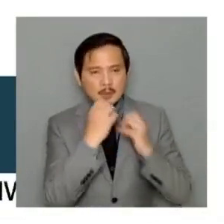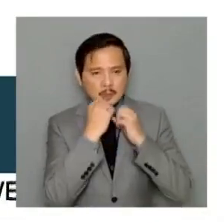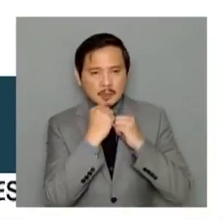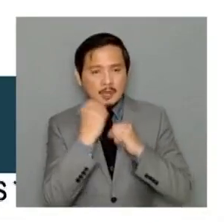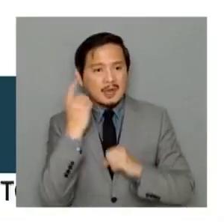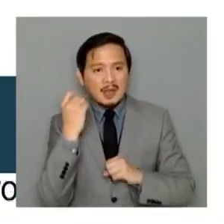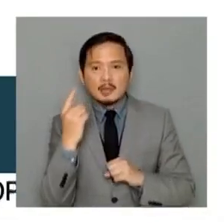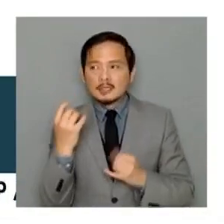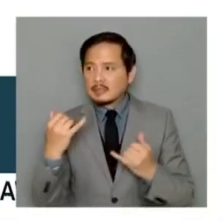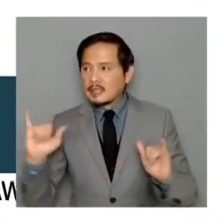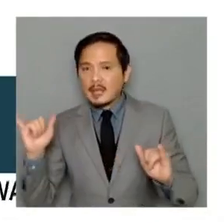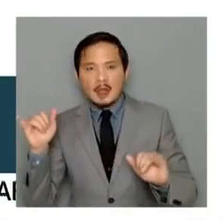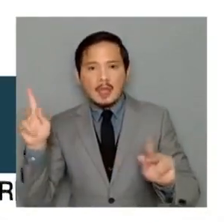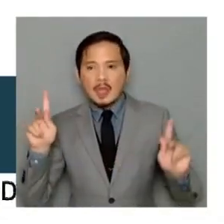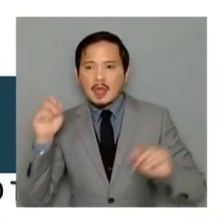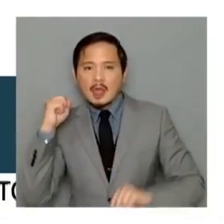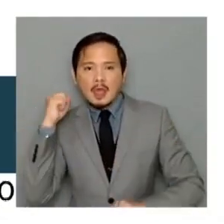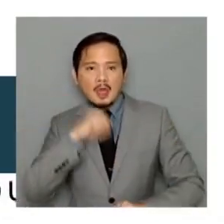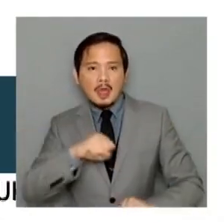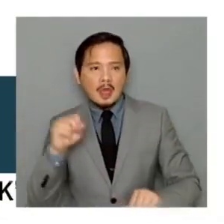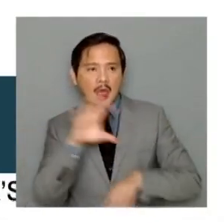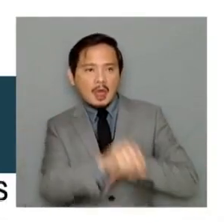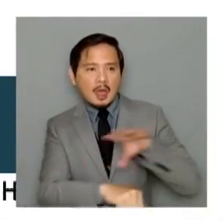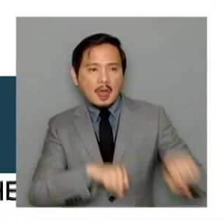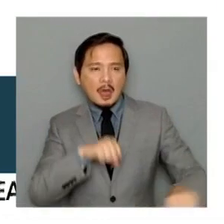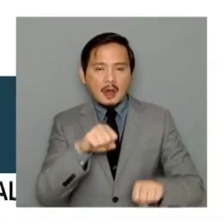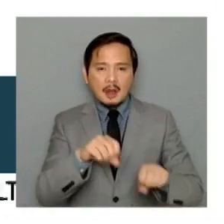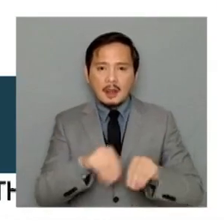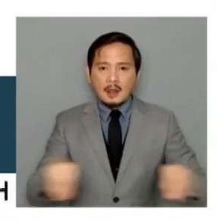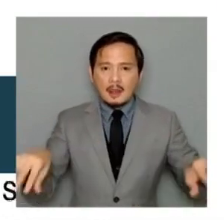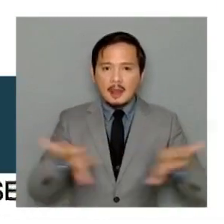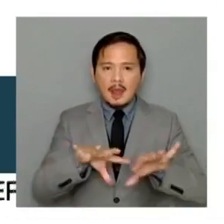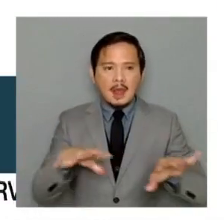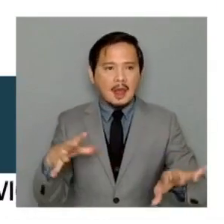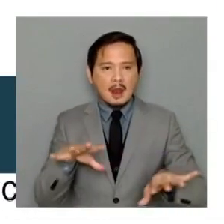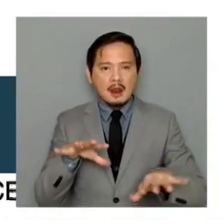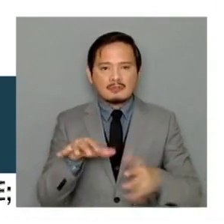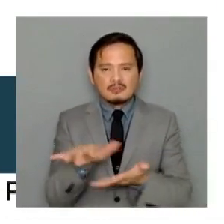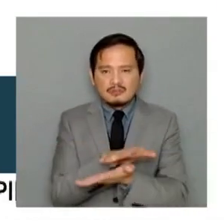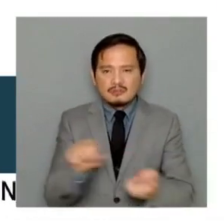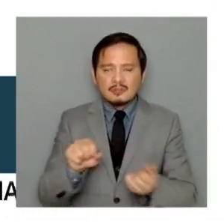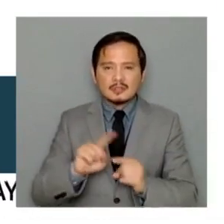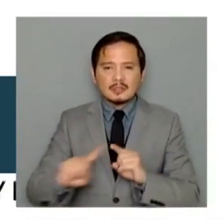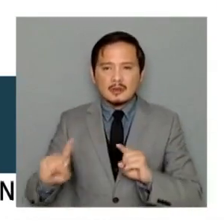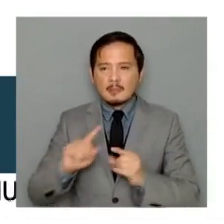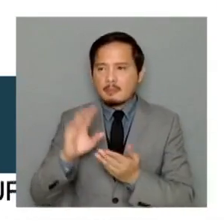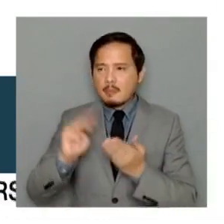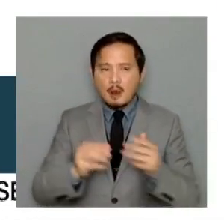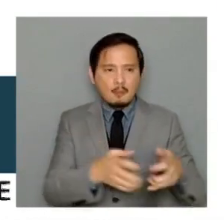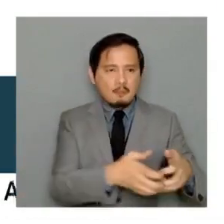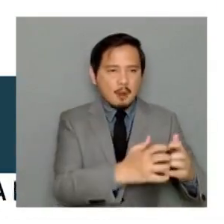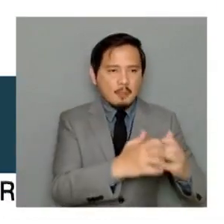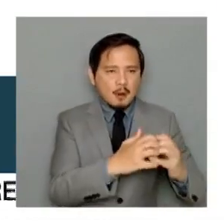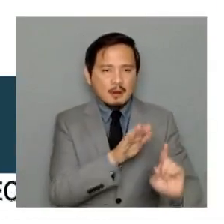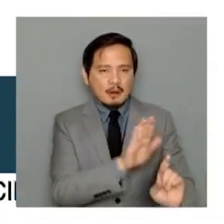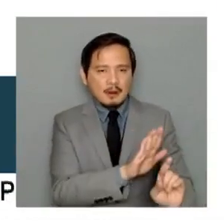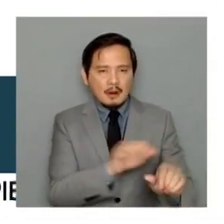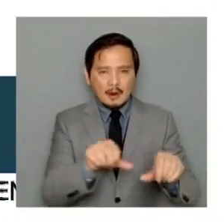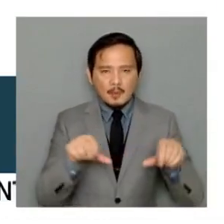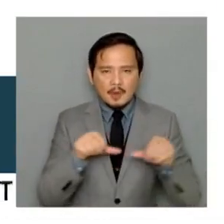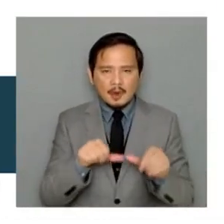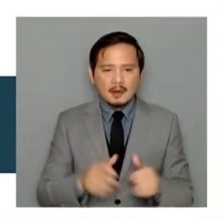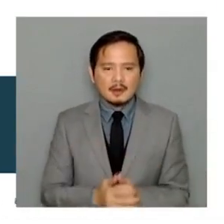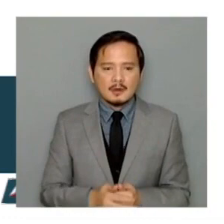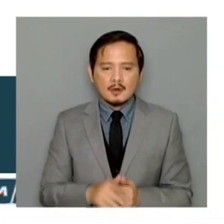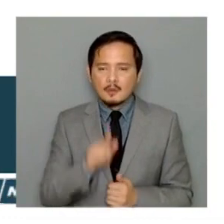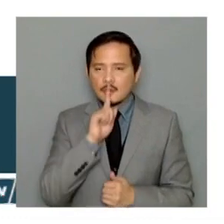grabbing and other conflicting land use projects in the supposedly protected areas. This is the